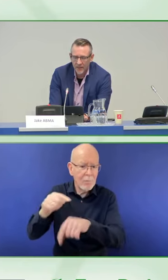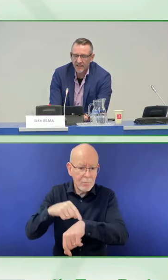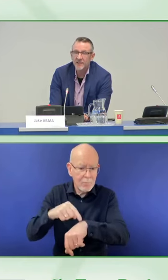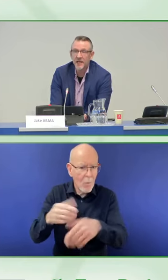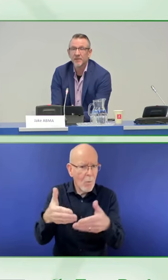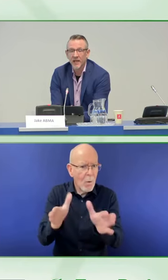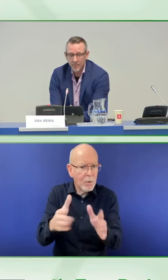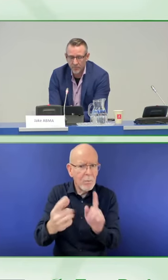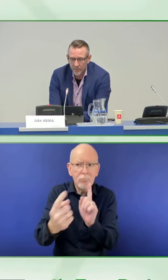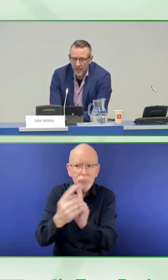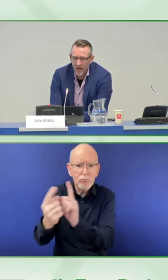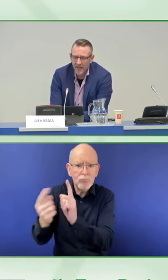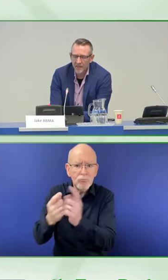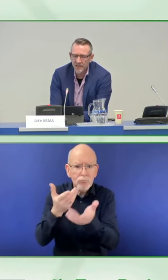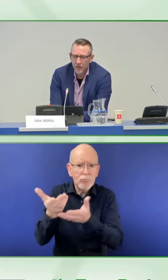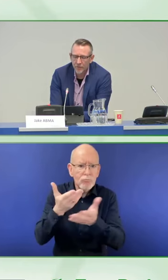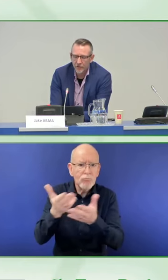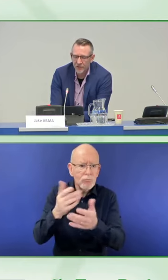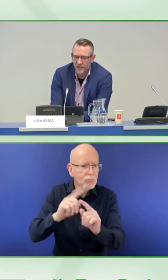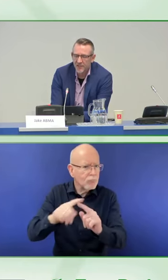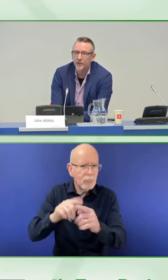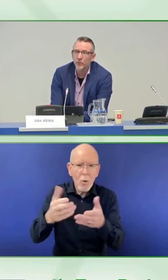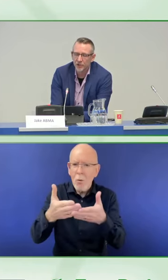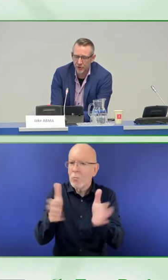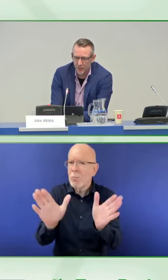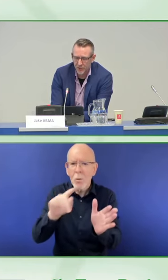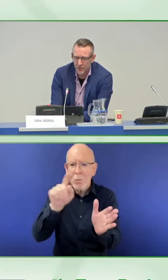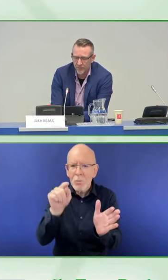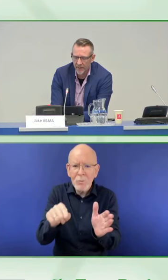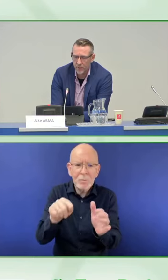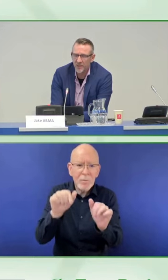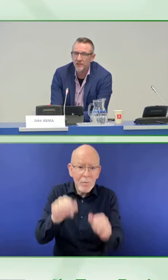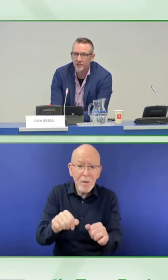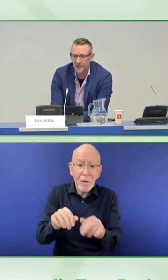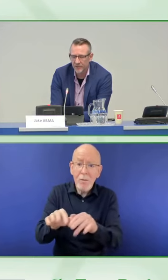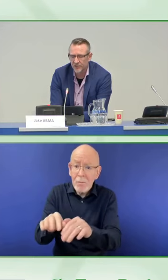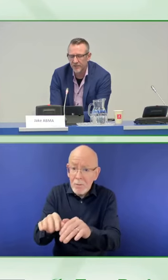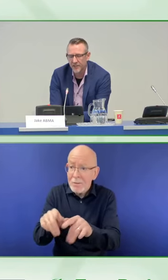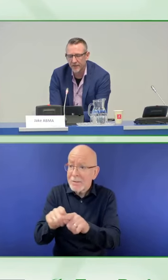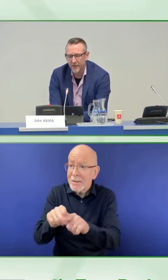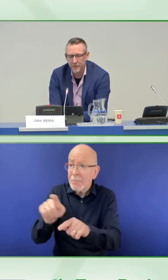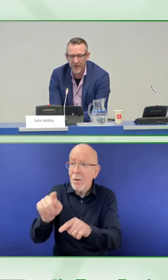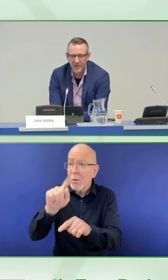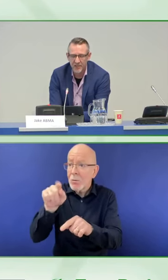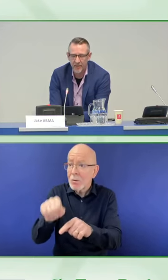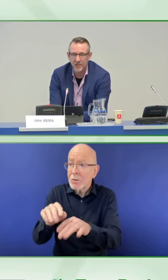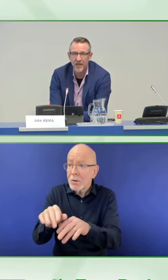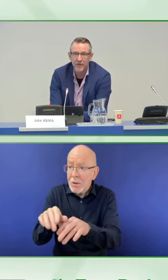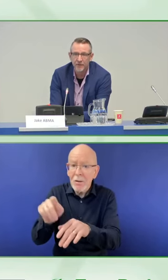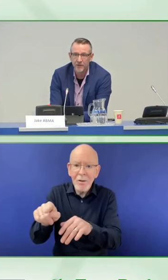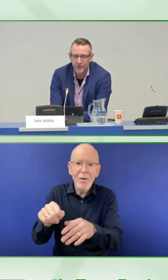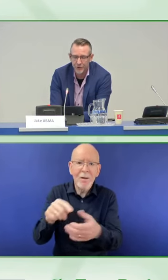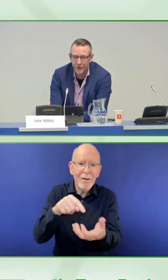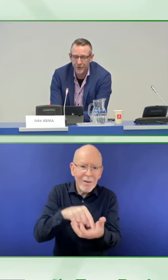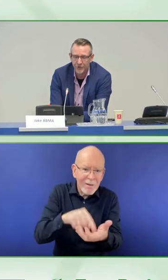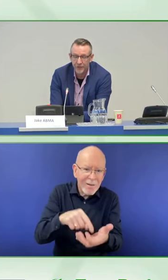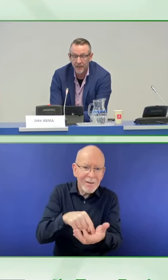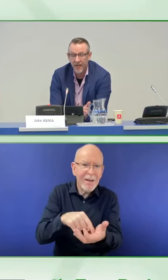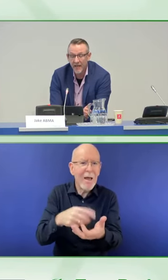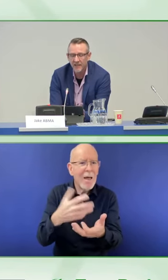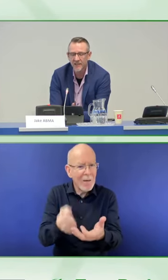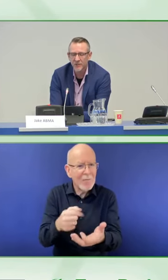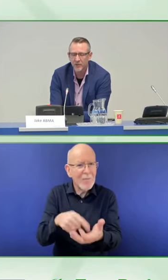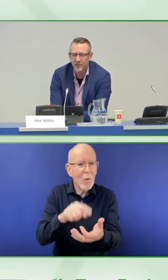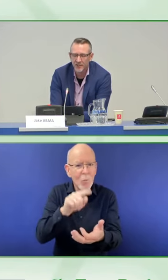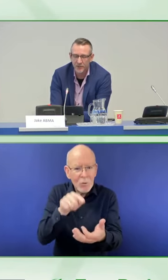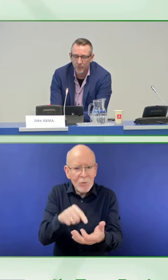At the same time, ING offers DigiWorkshops in which customers receive information about safe, secure